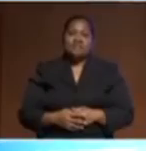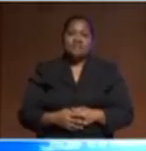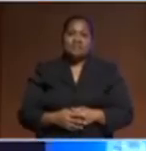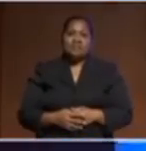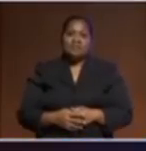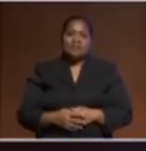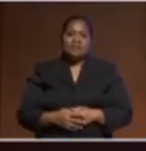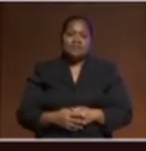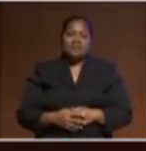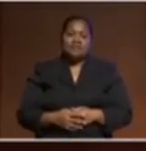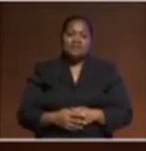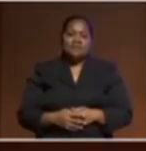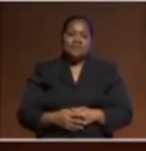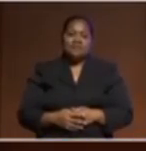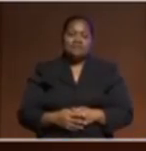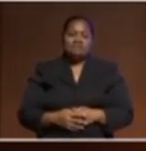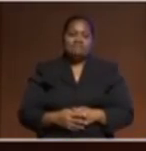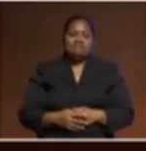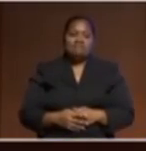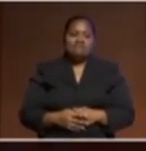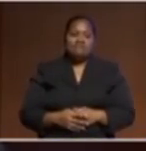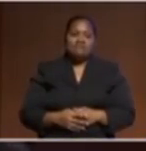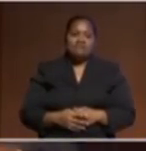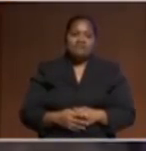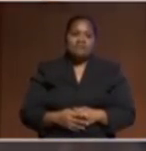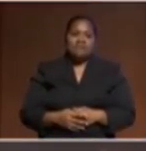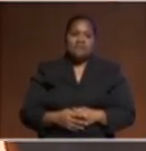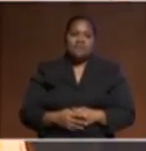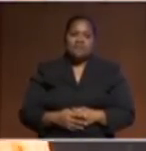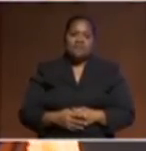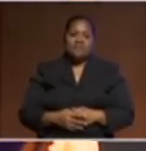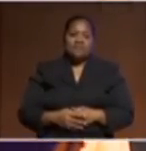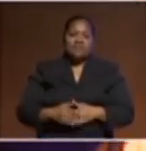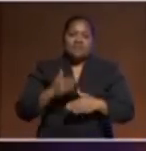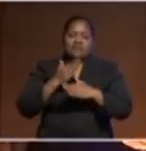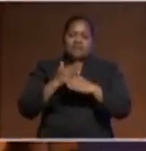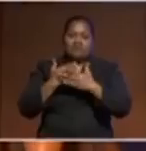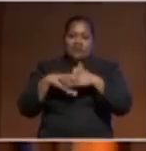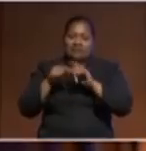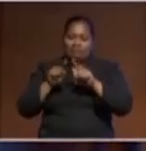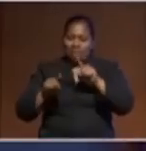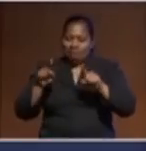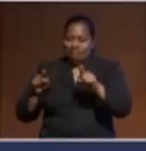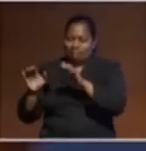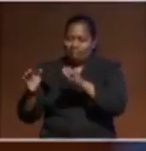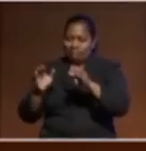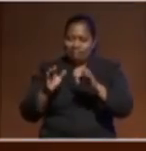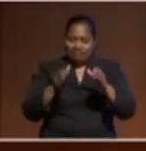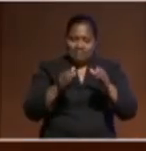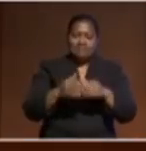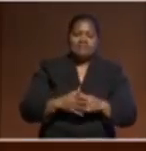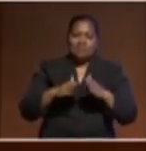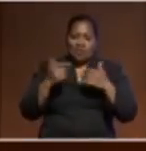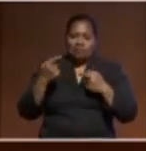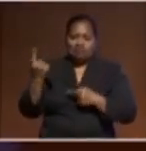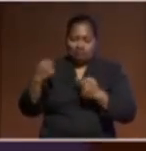President Panuelo has served the distinguished service in private and public service. And he comes with us with a lot of